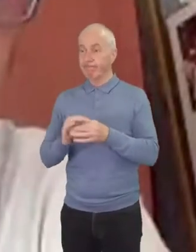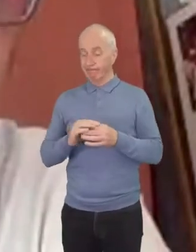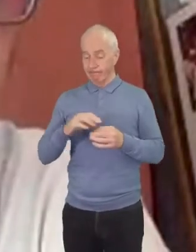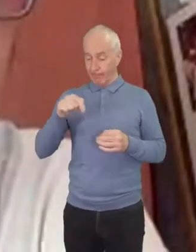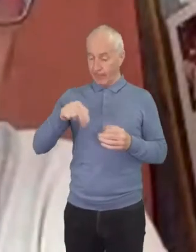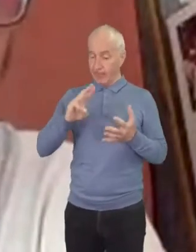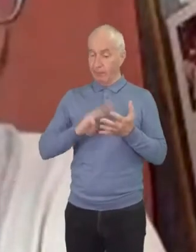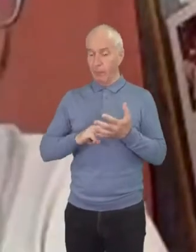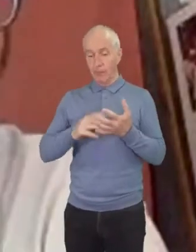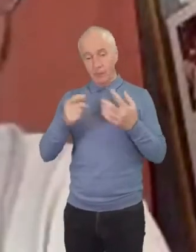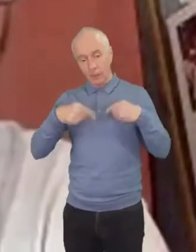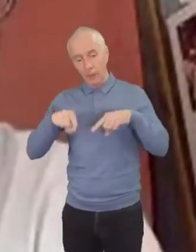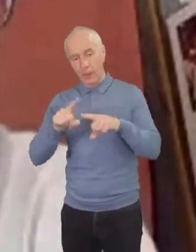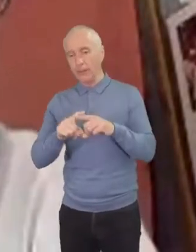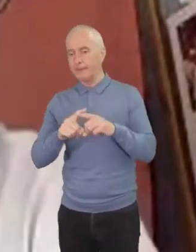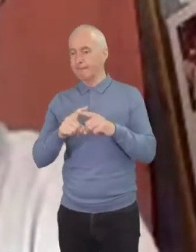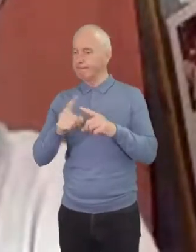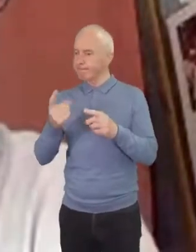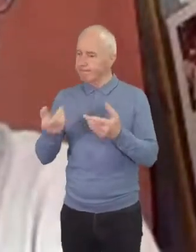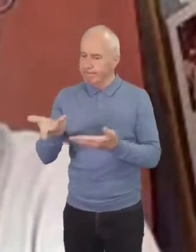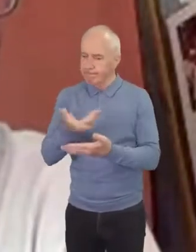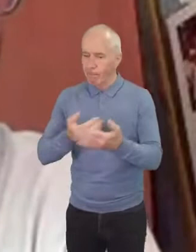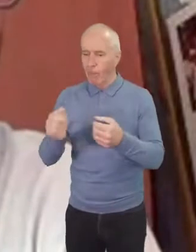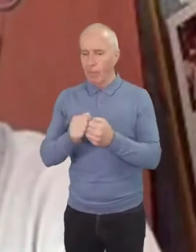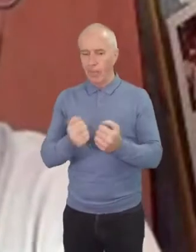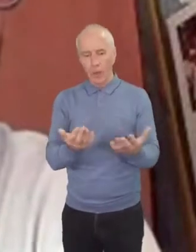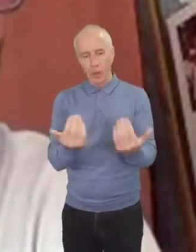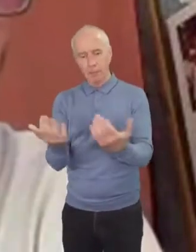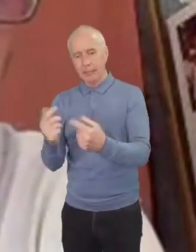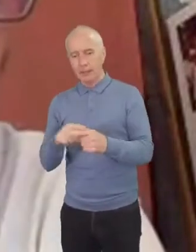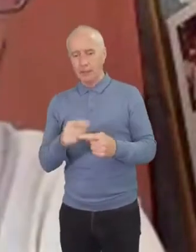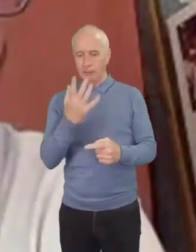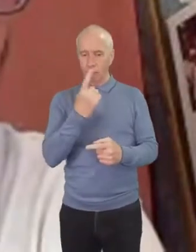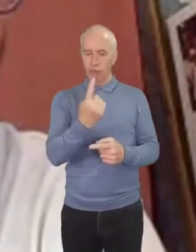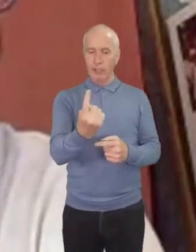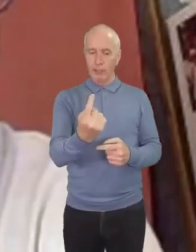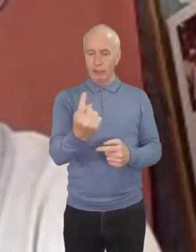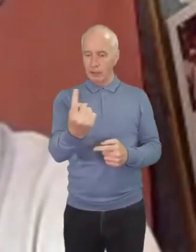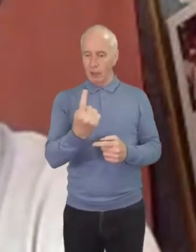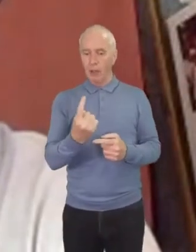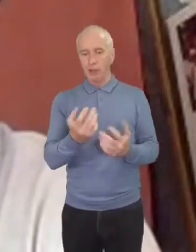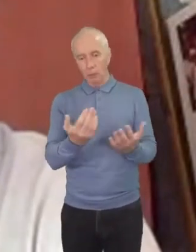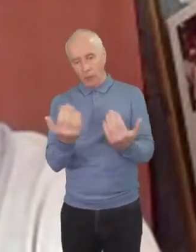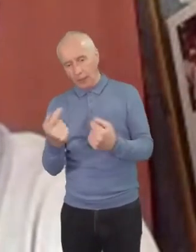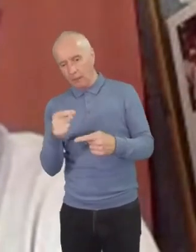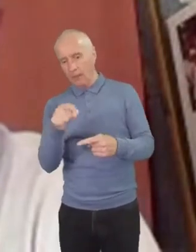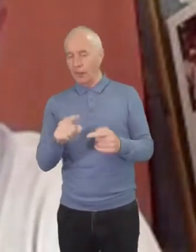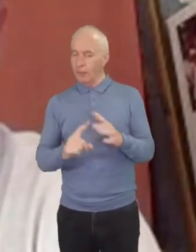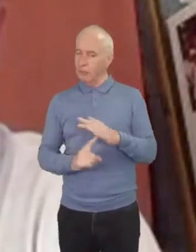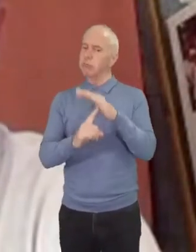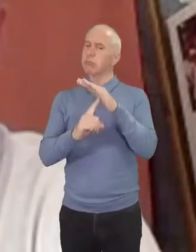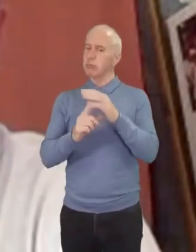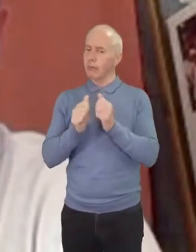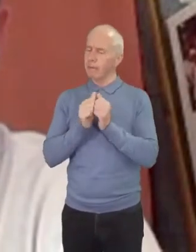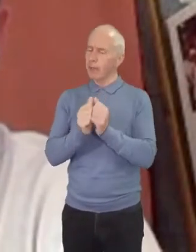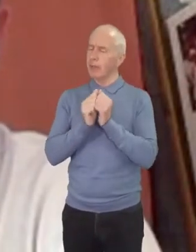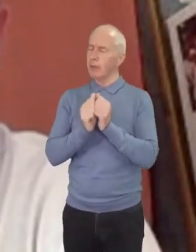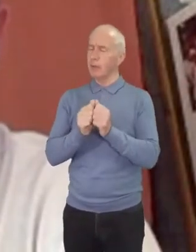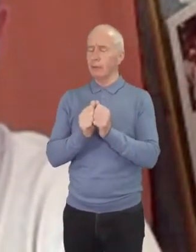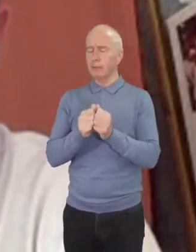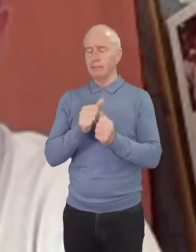hospitality to the stranger welcoming the stranger as a core value of christian discipleship um